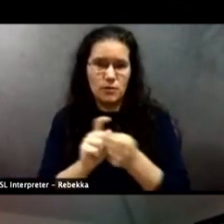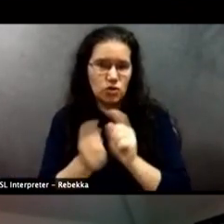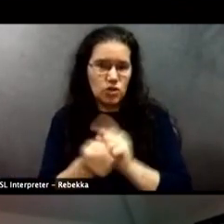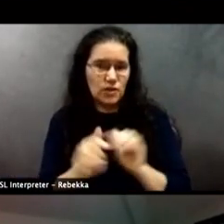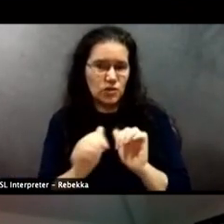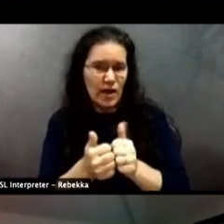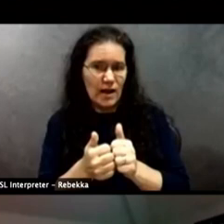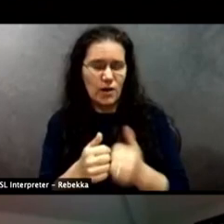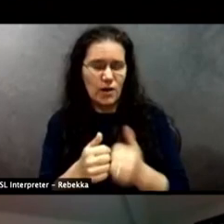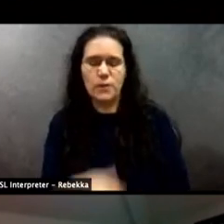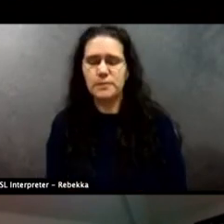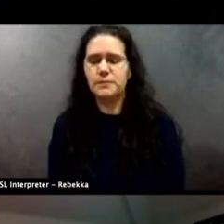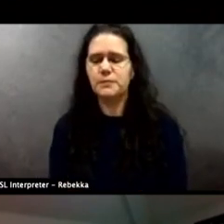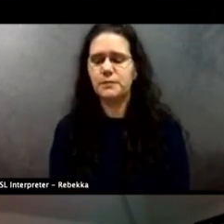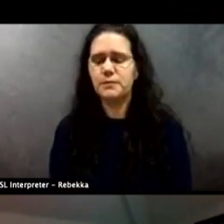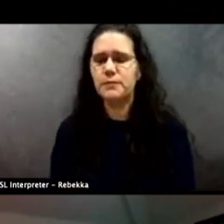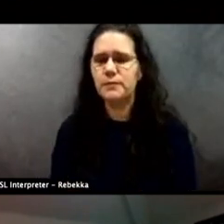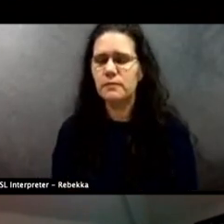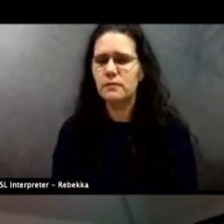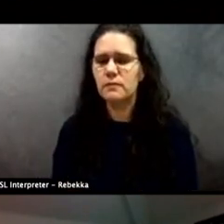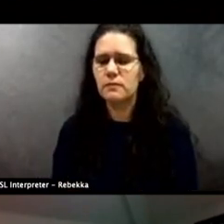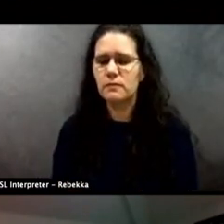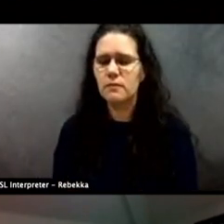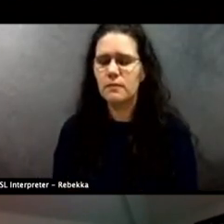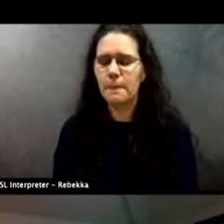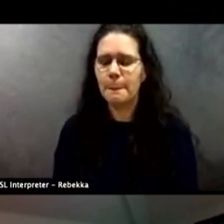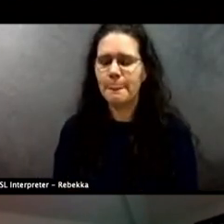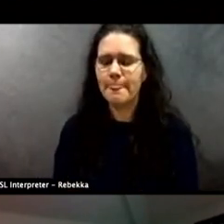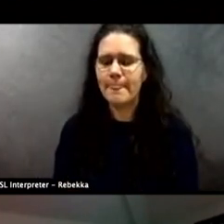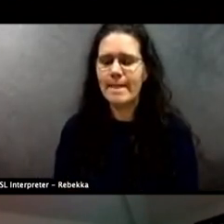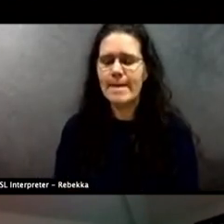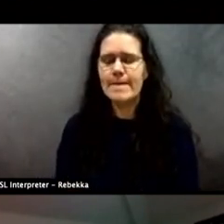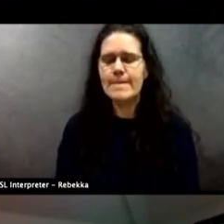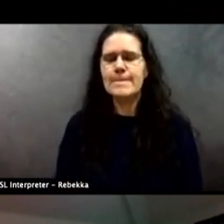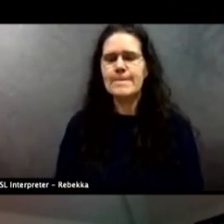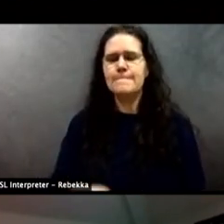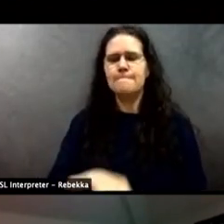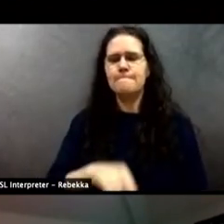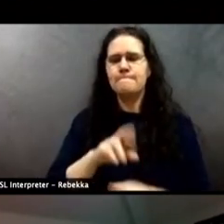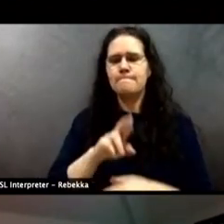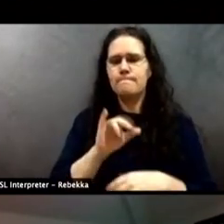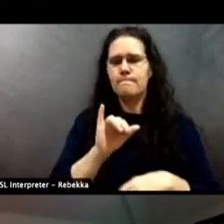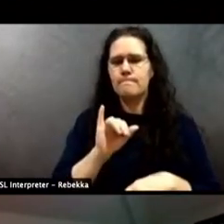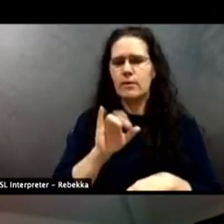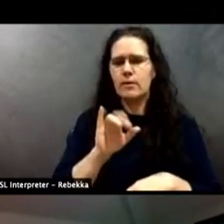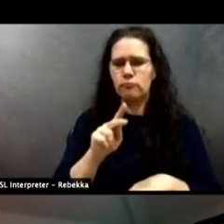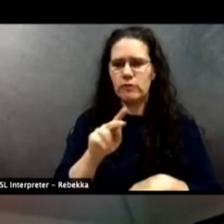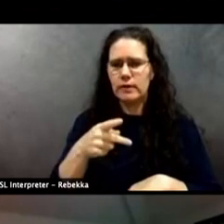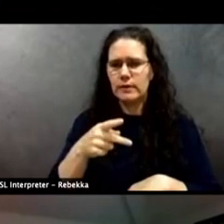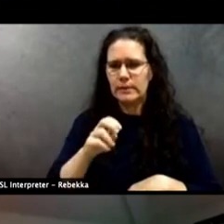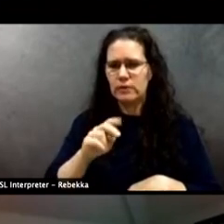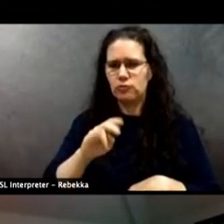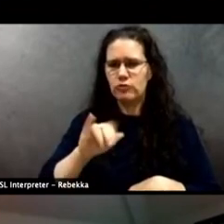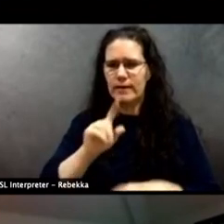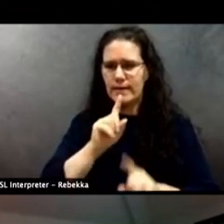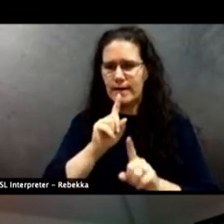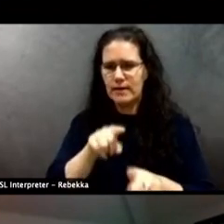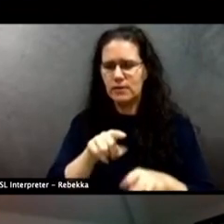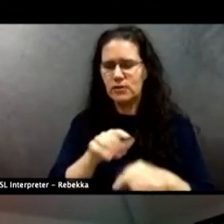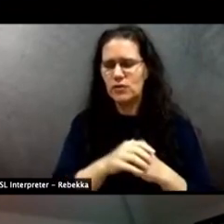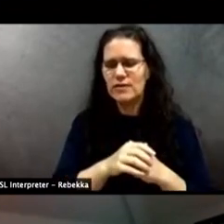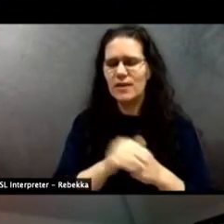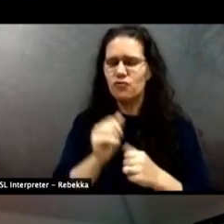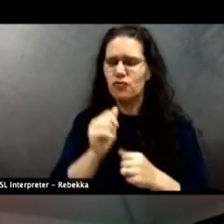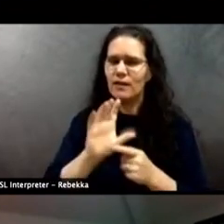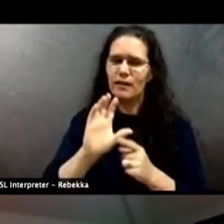The culture in policing needs to be changed to that. We need to realize that and this principle is as old